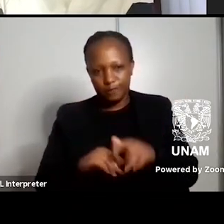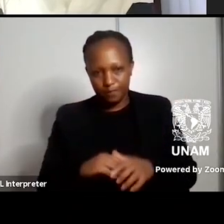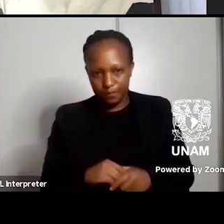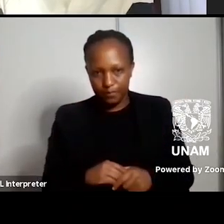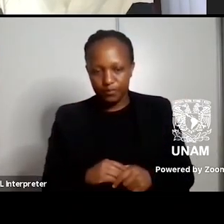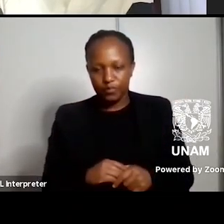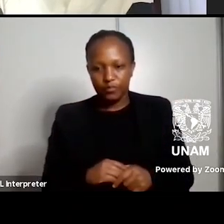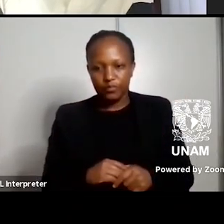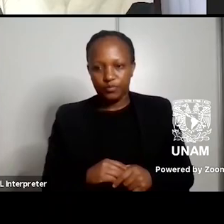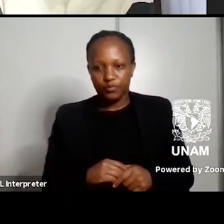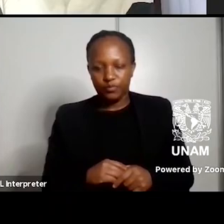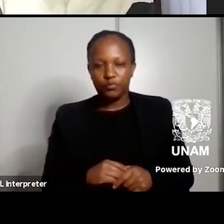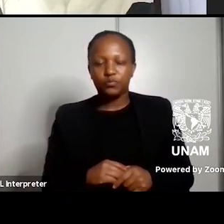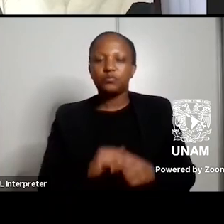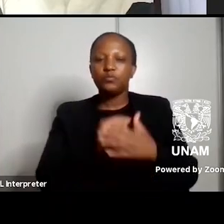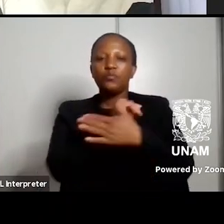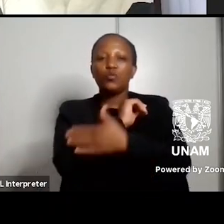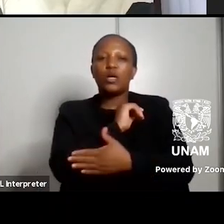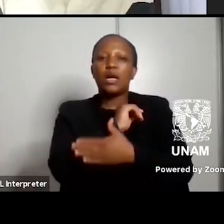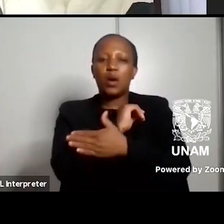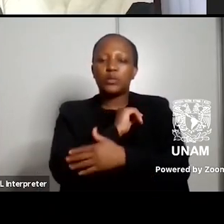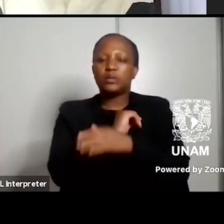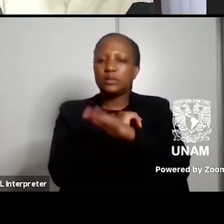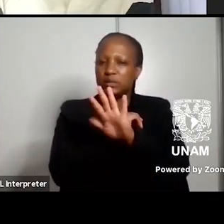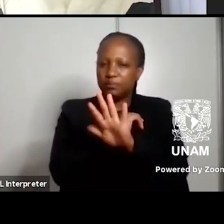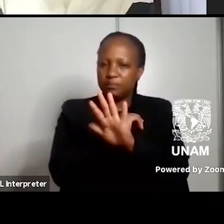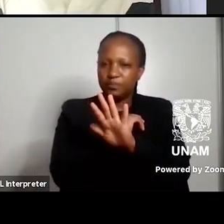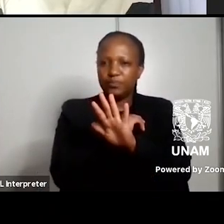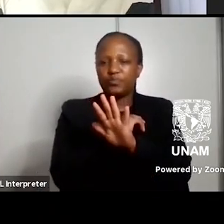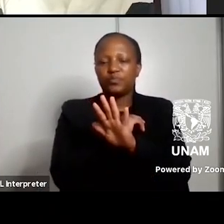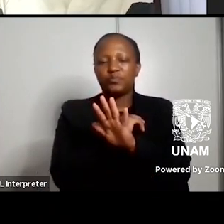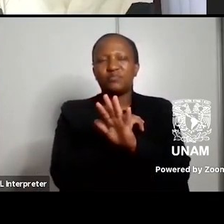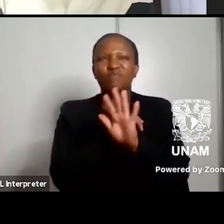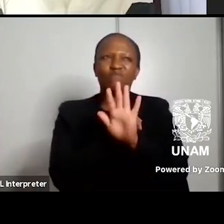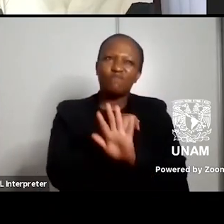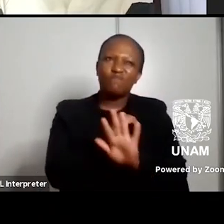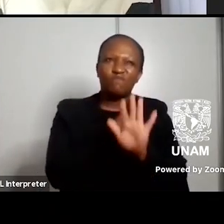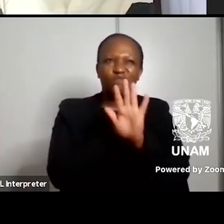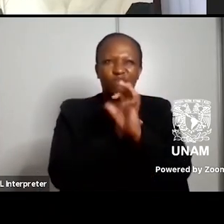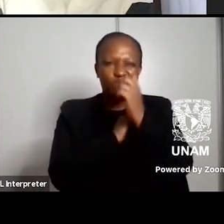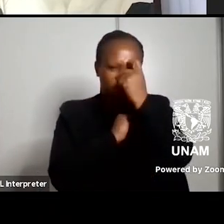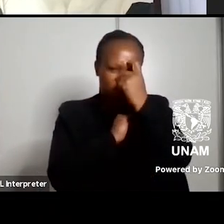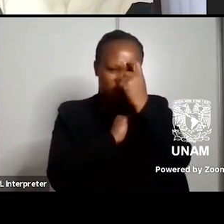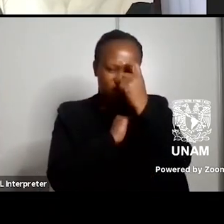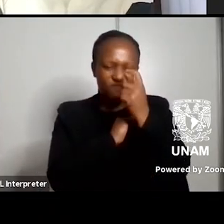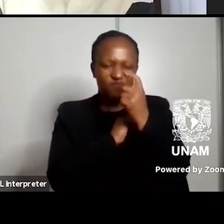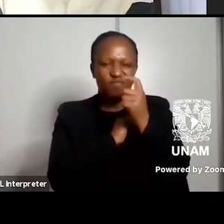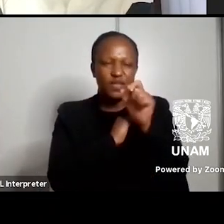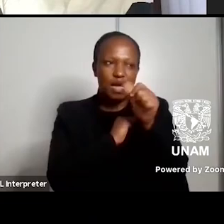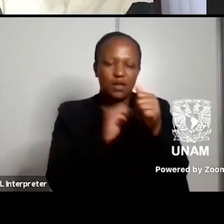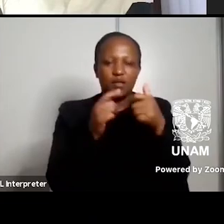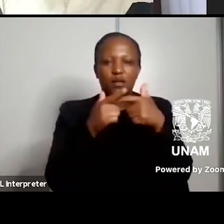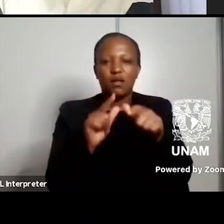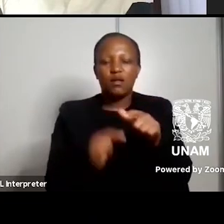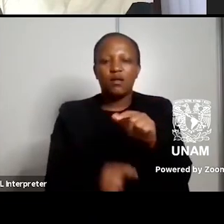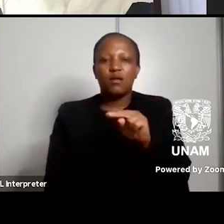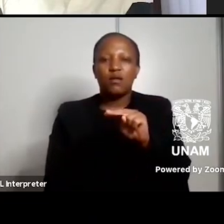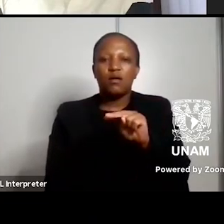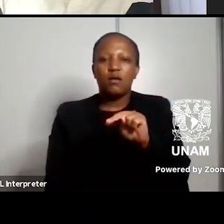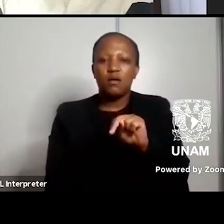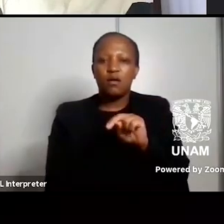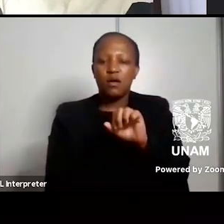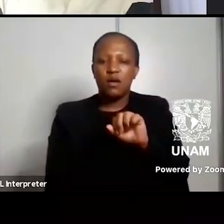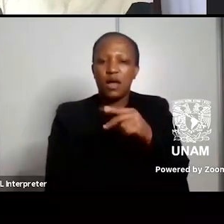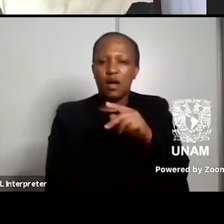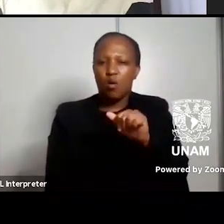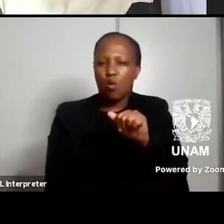in the country with um i think the closest other language is nahuatl excuse me excuse the